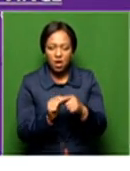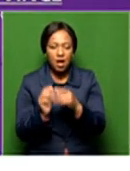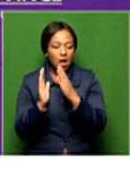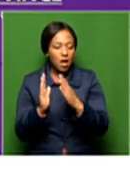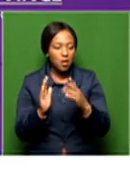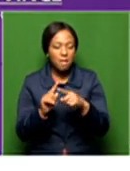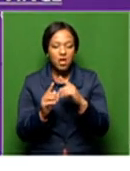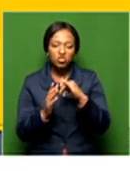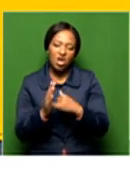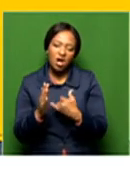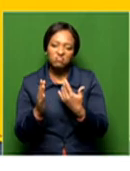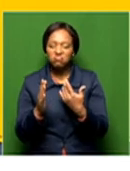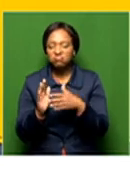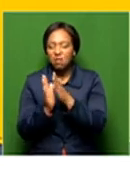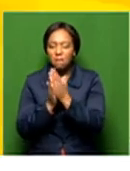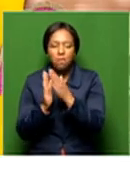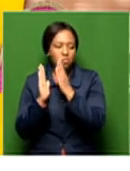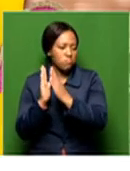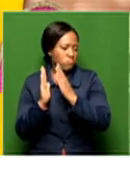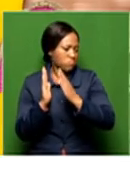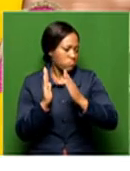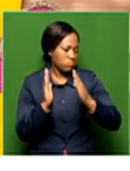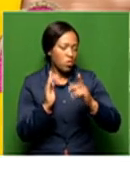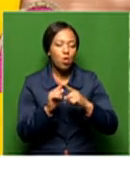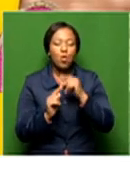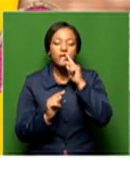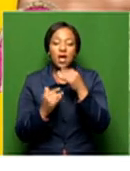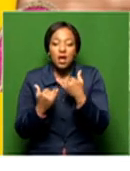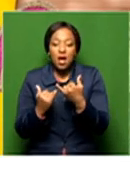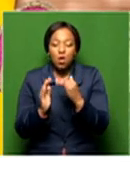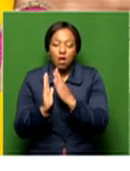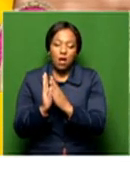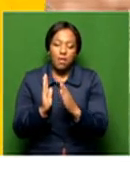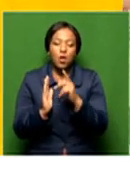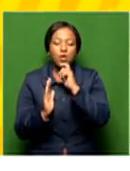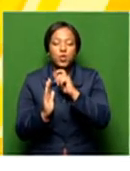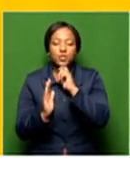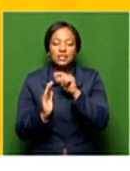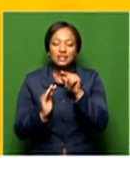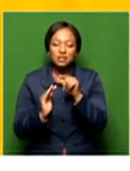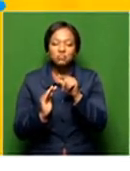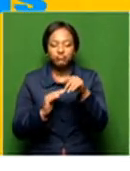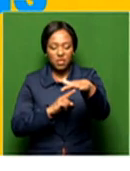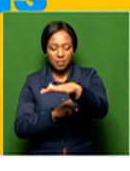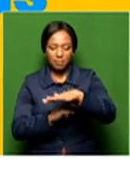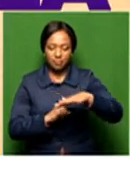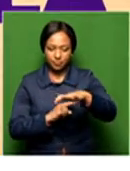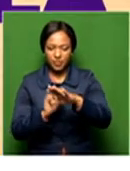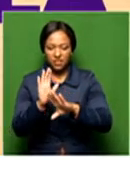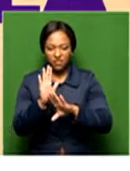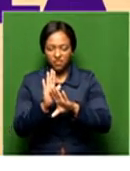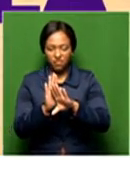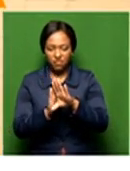no largest libraries where it's just books only. We see them really as avenues where there should be as much developmental